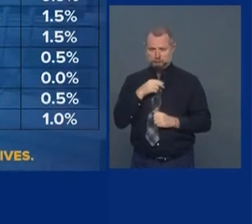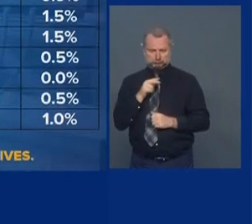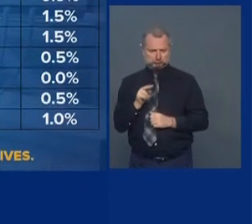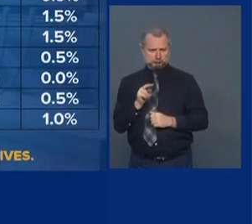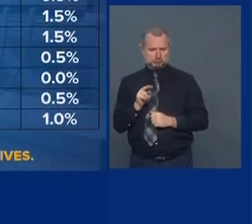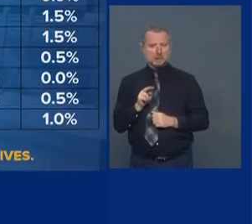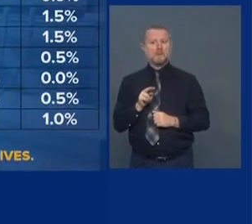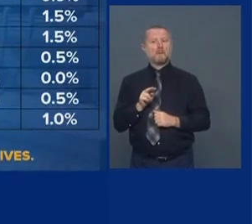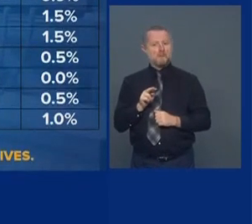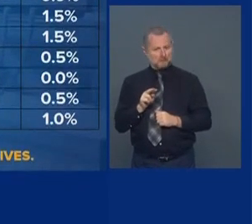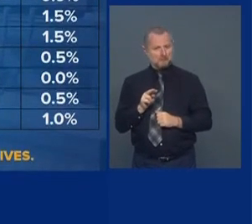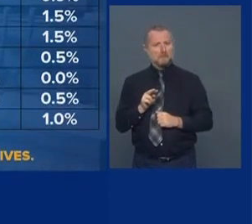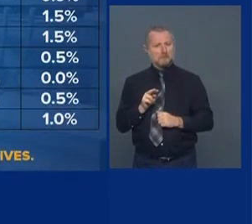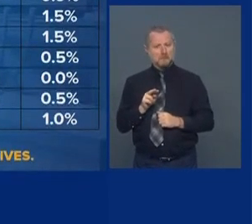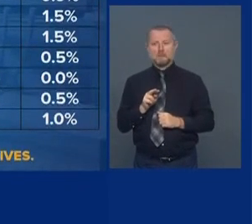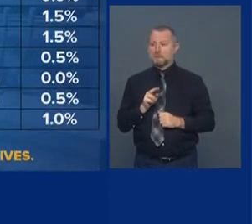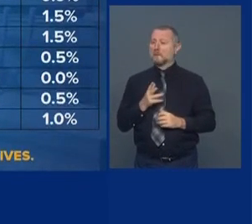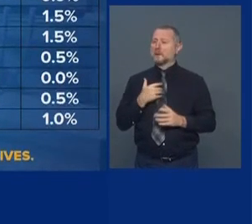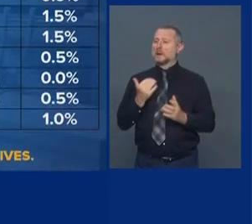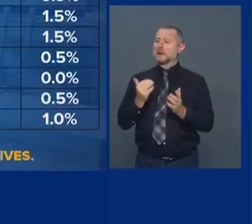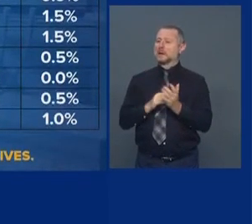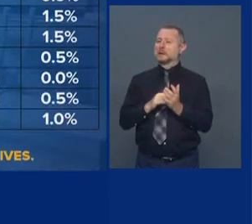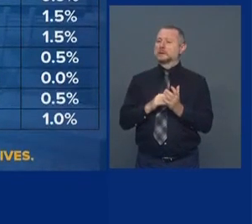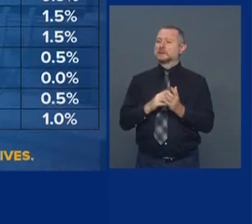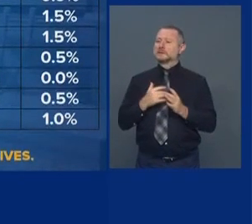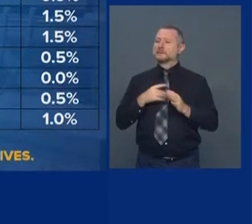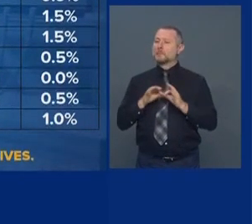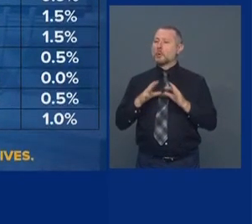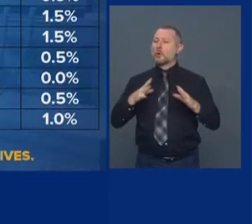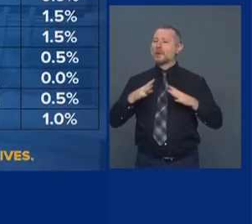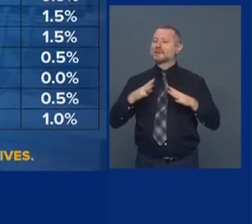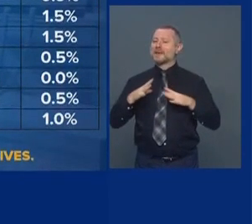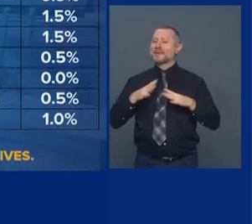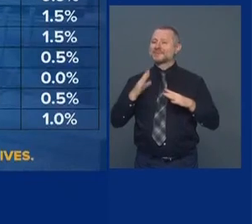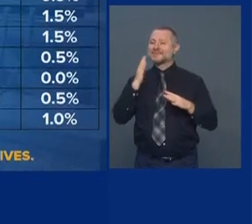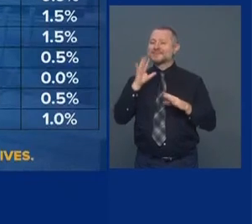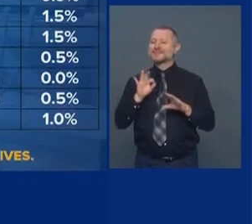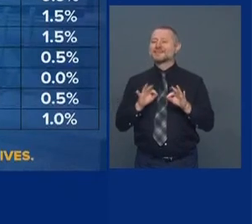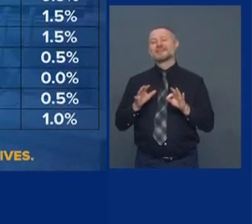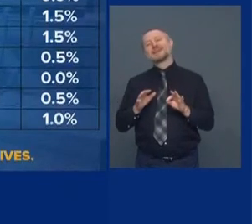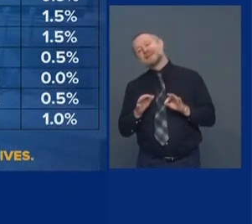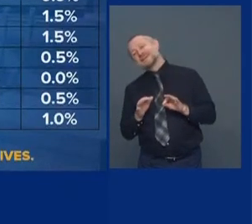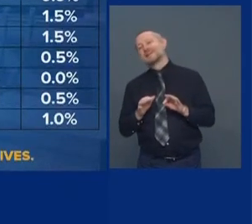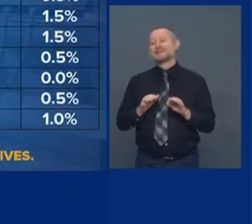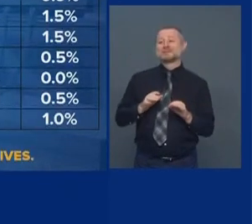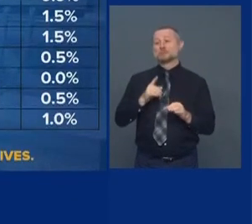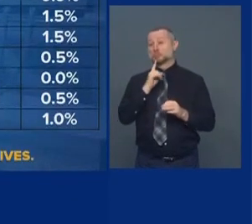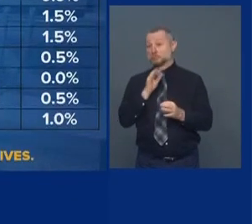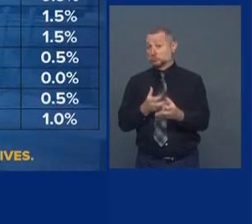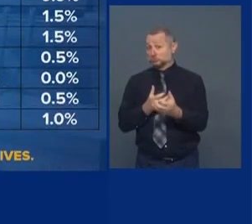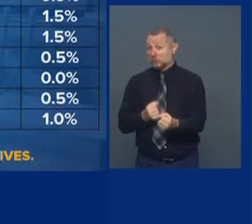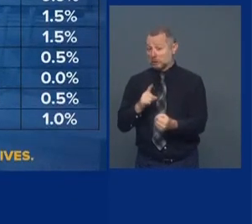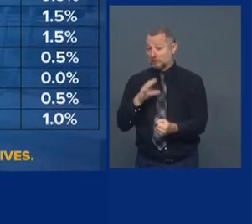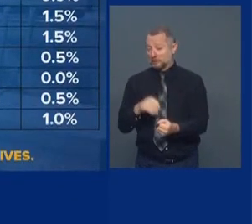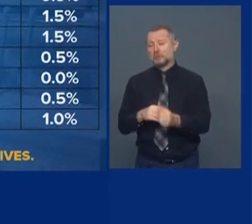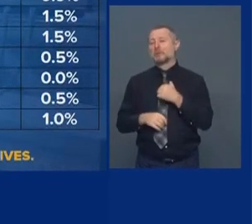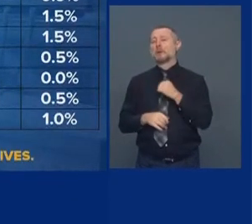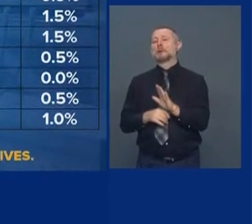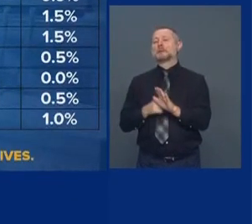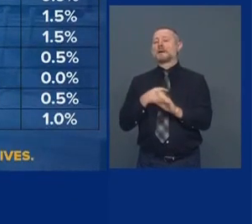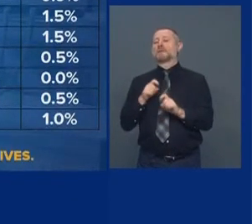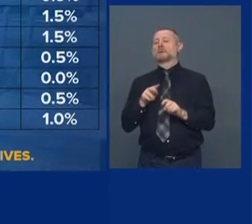But again, that was a holiday sample. So I take this with a grain of salt. But it's